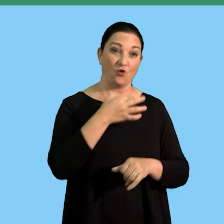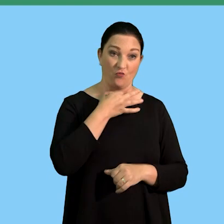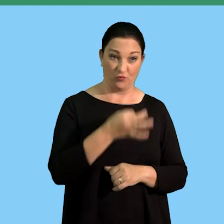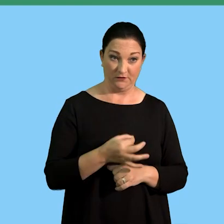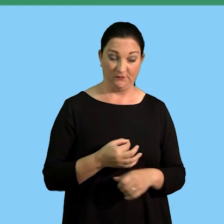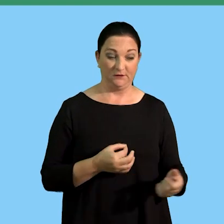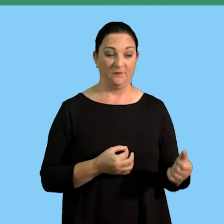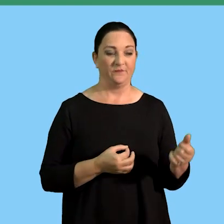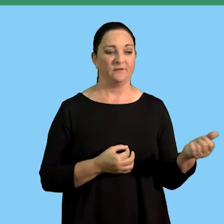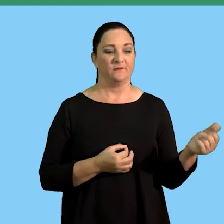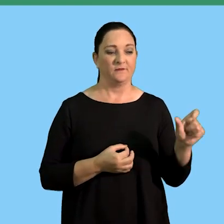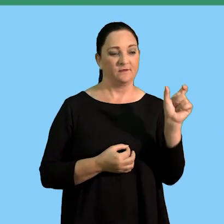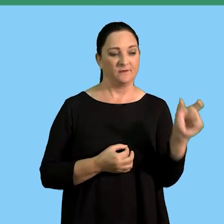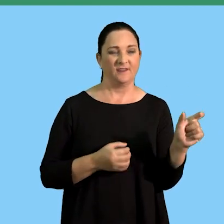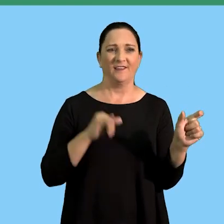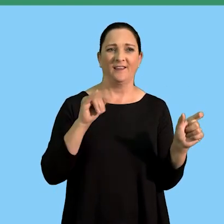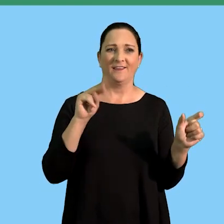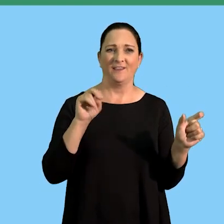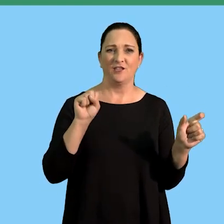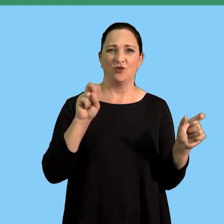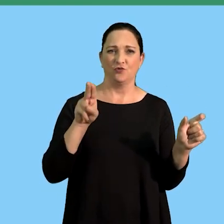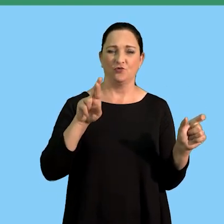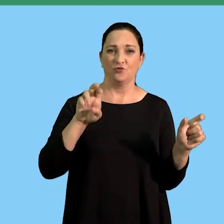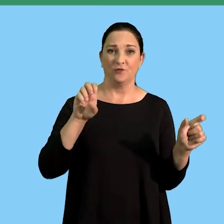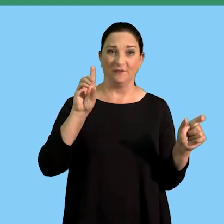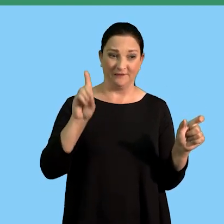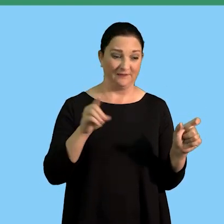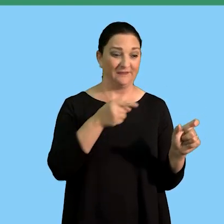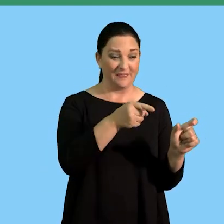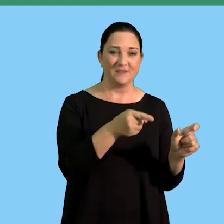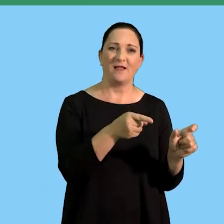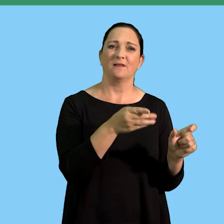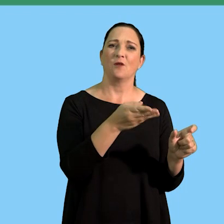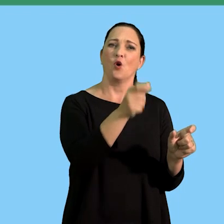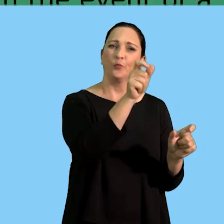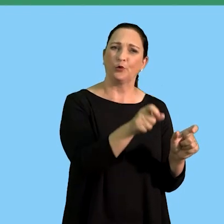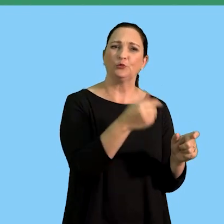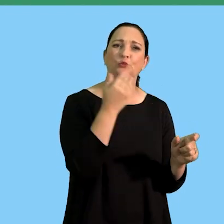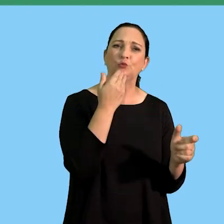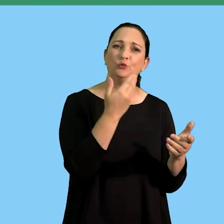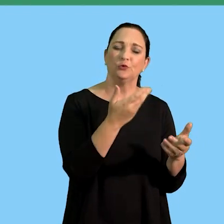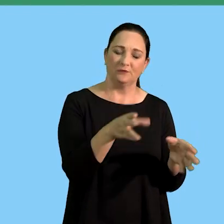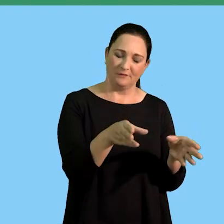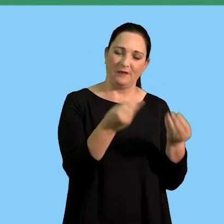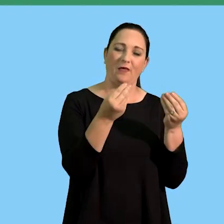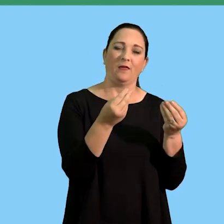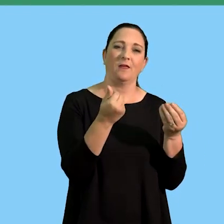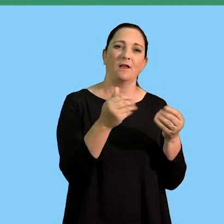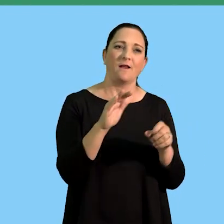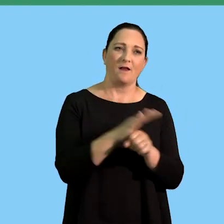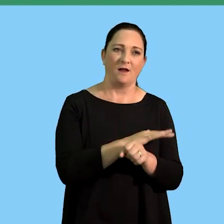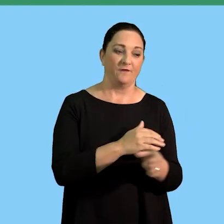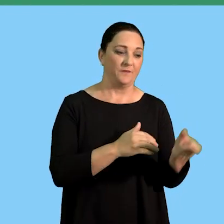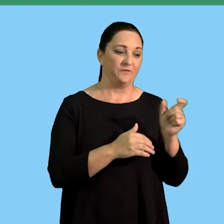happen and then we also have the insured which is the individual and businesses that take out the insurance coverage then we also have the term